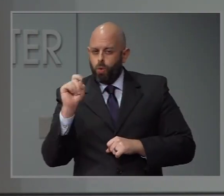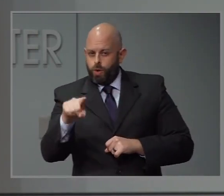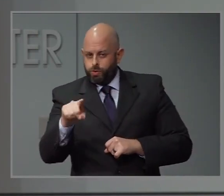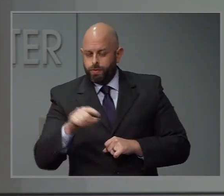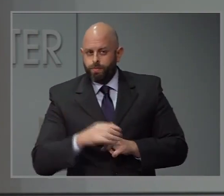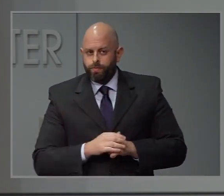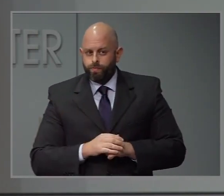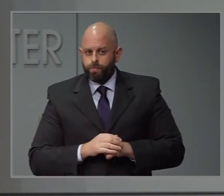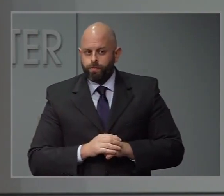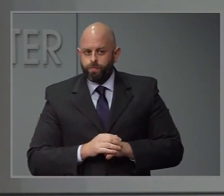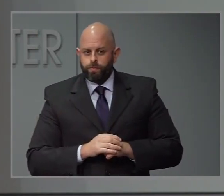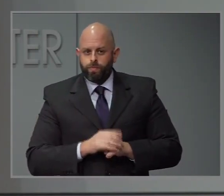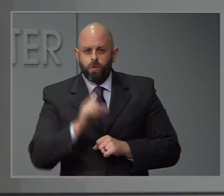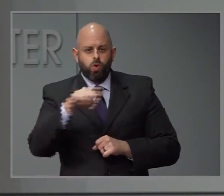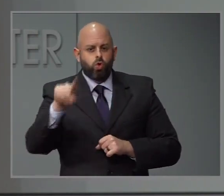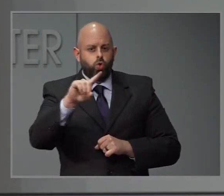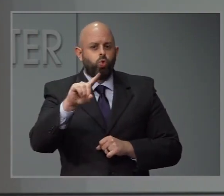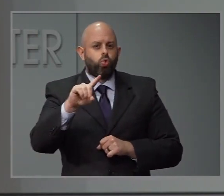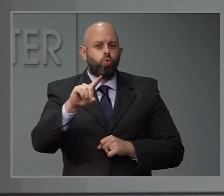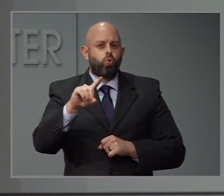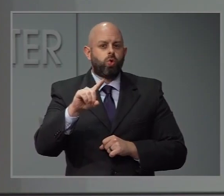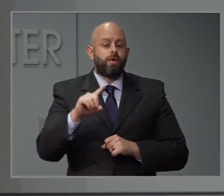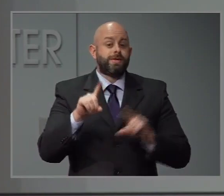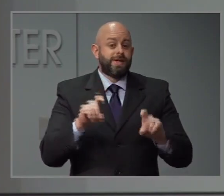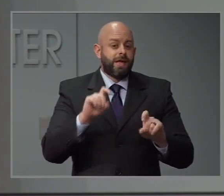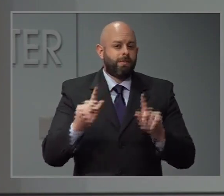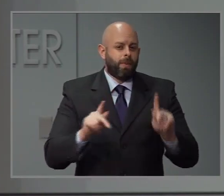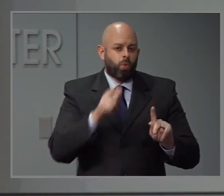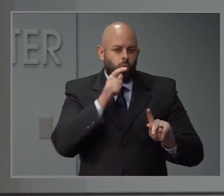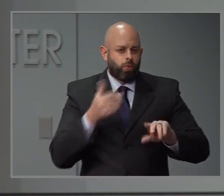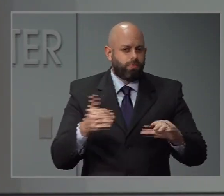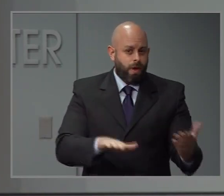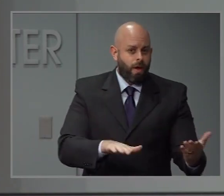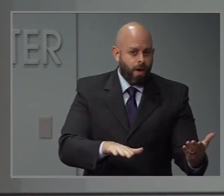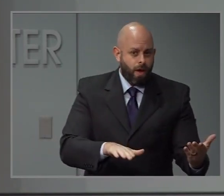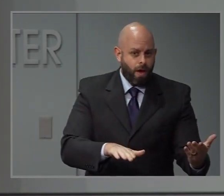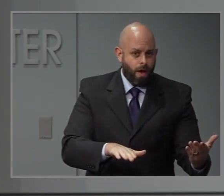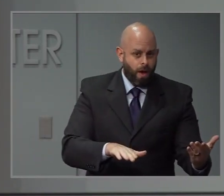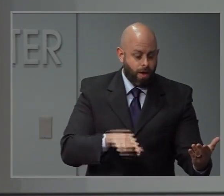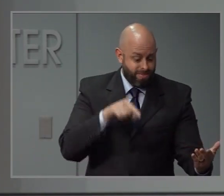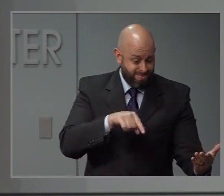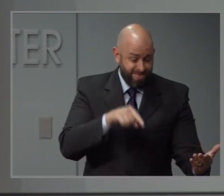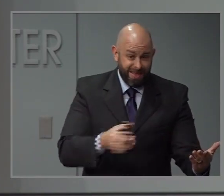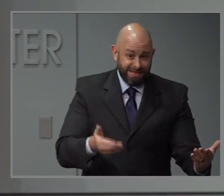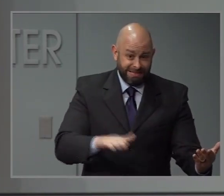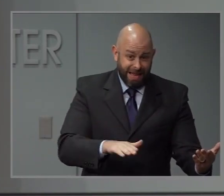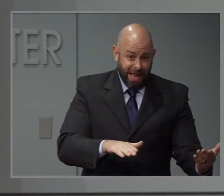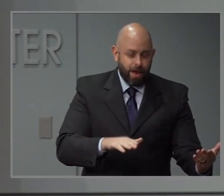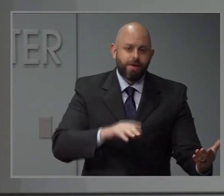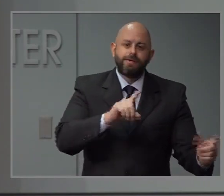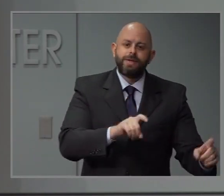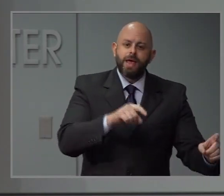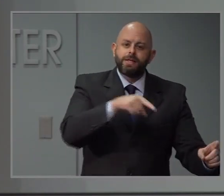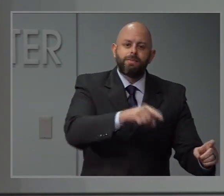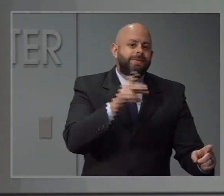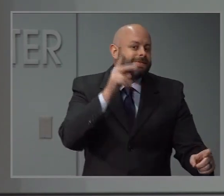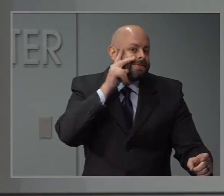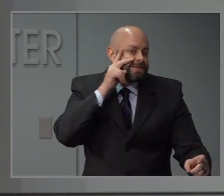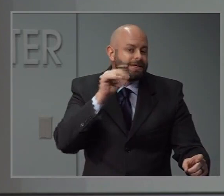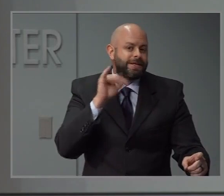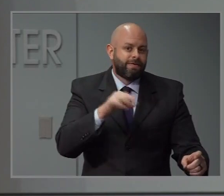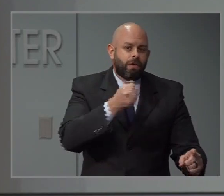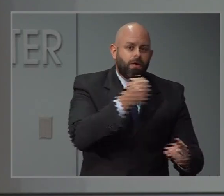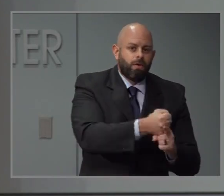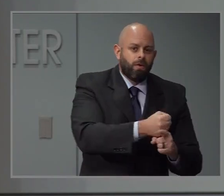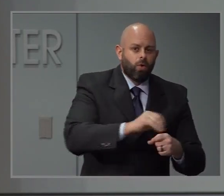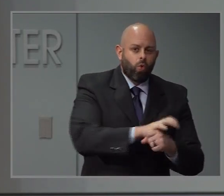are y'all encouraging posthumous testing? I know that the circumstances under which each county encourages testing vary, but I'd love